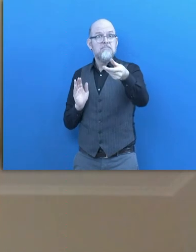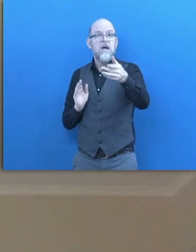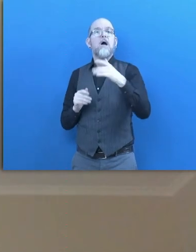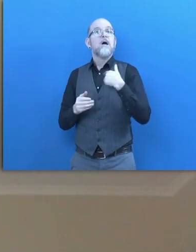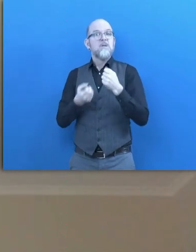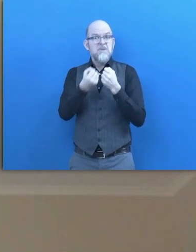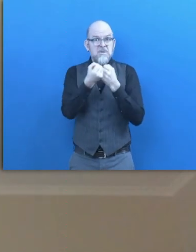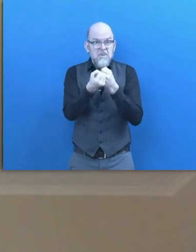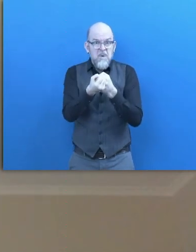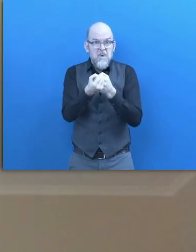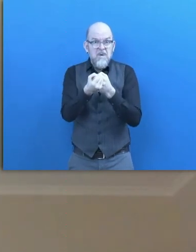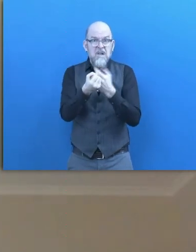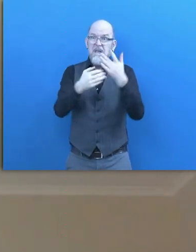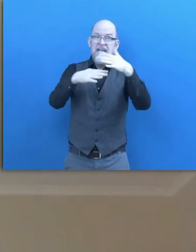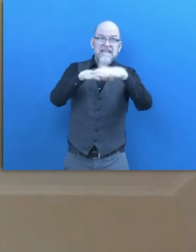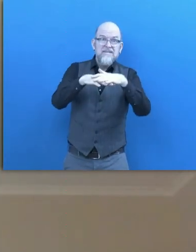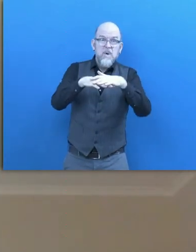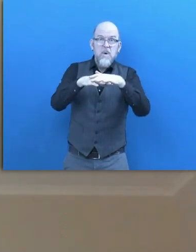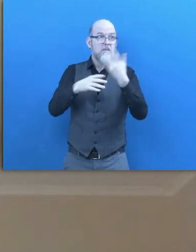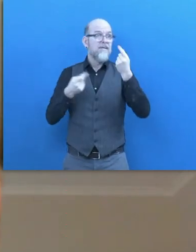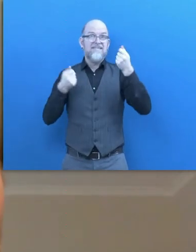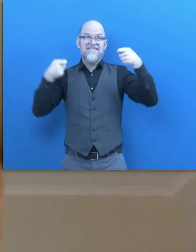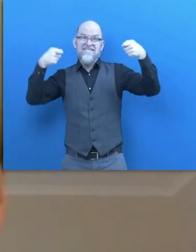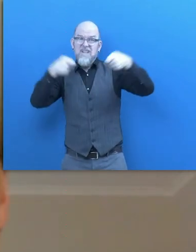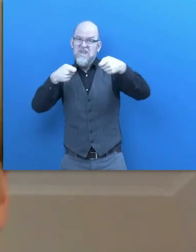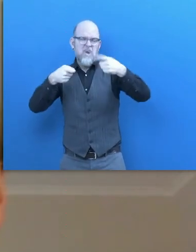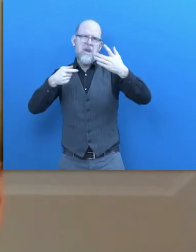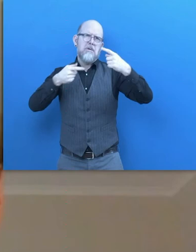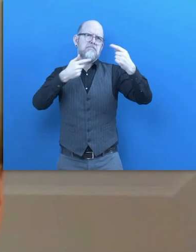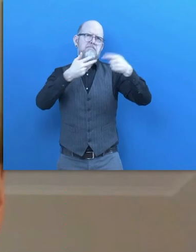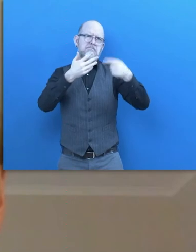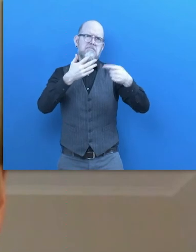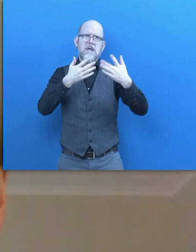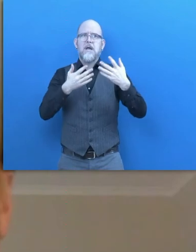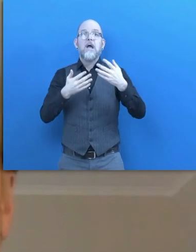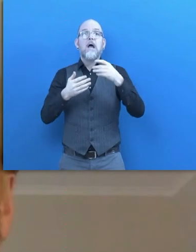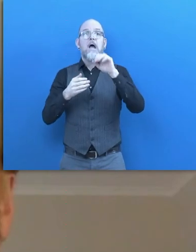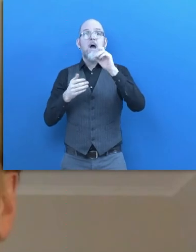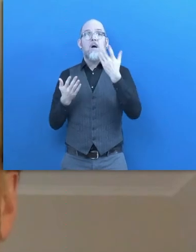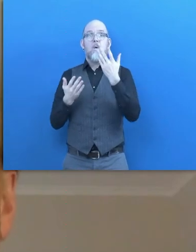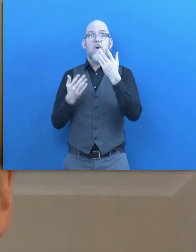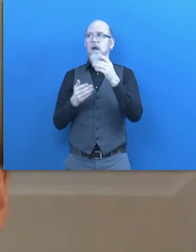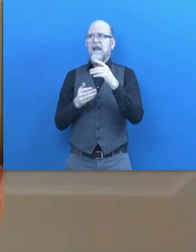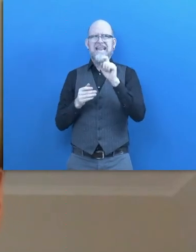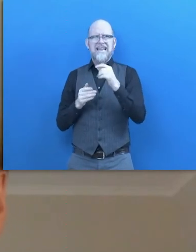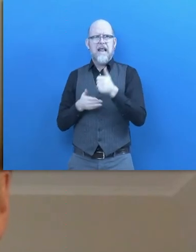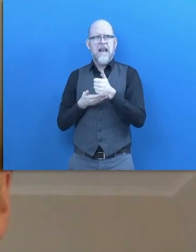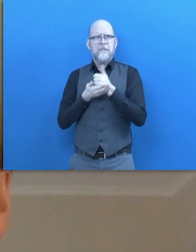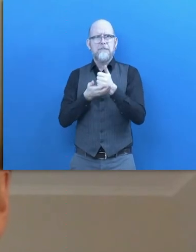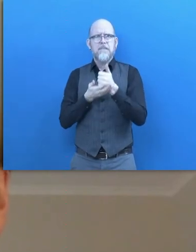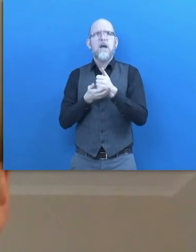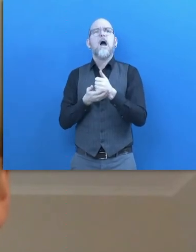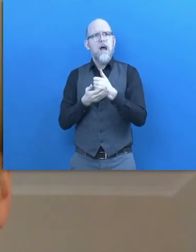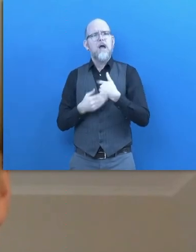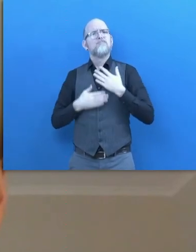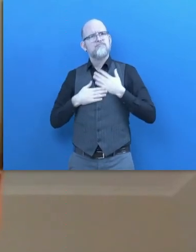any way by networks, by funding, or by help directly, that would be highly appreciated. Because